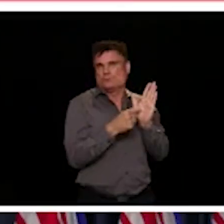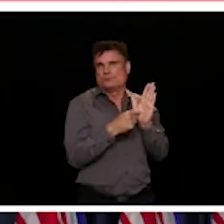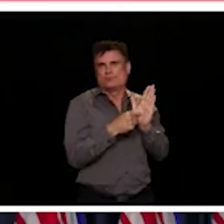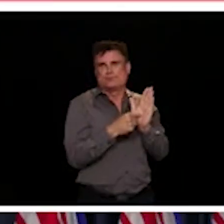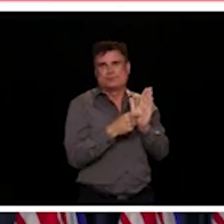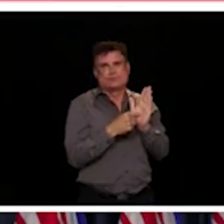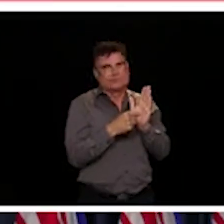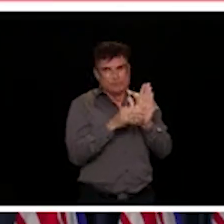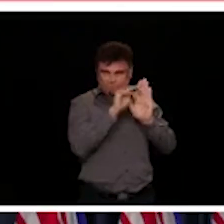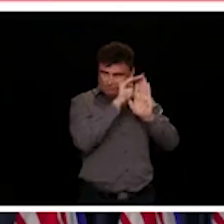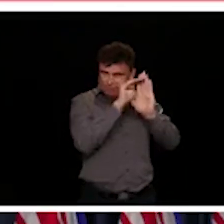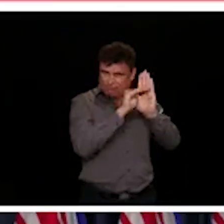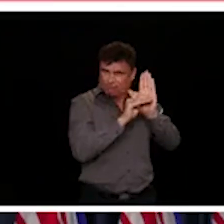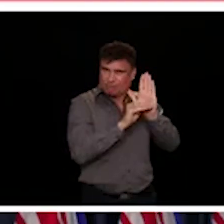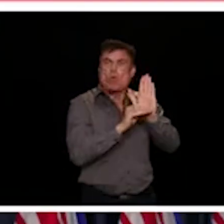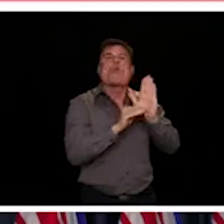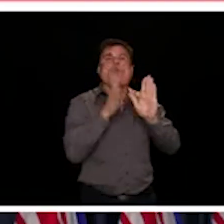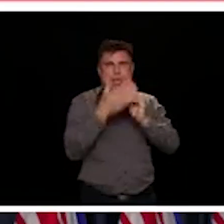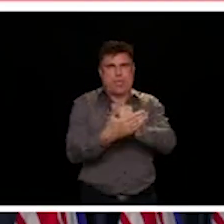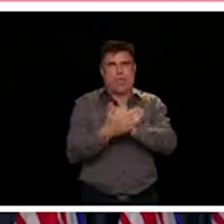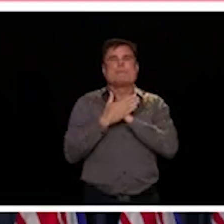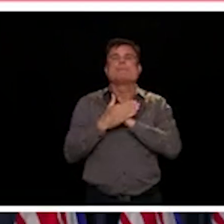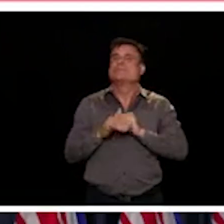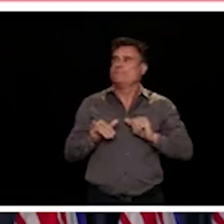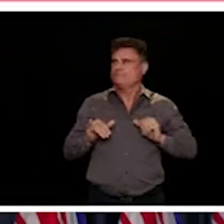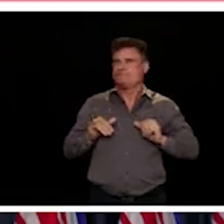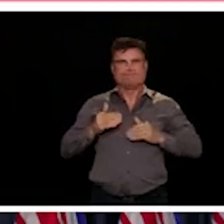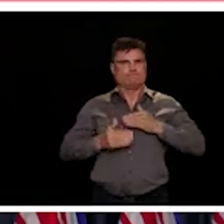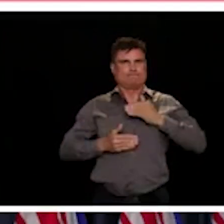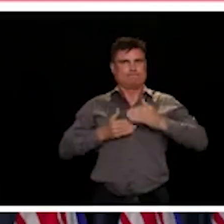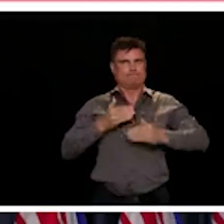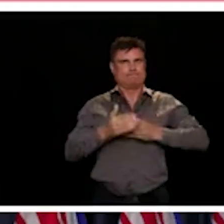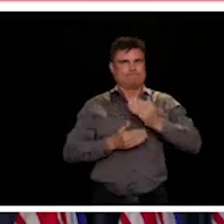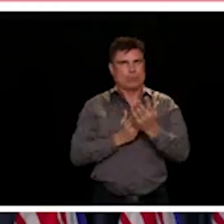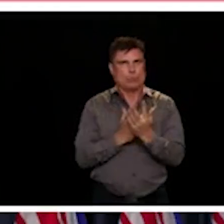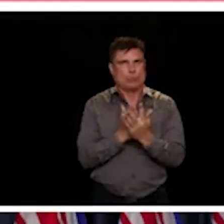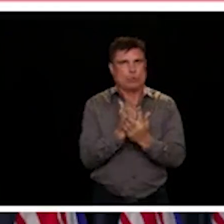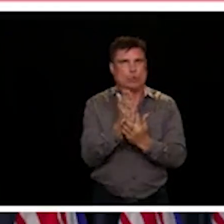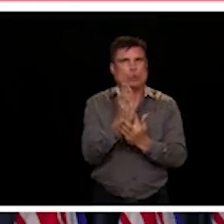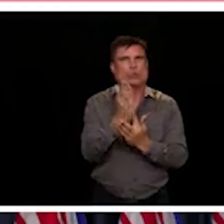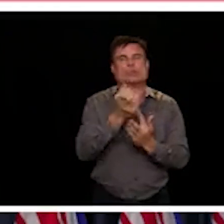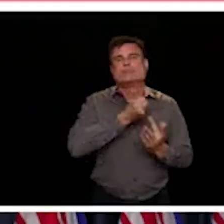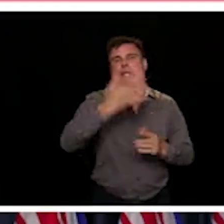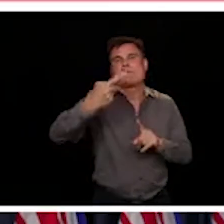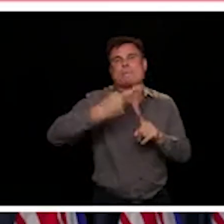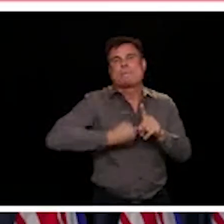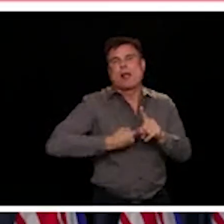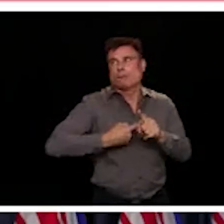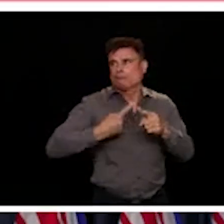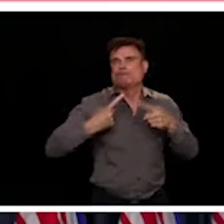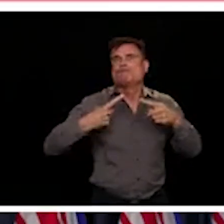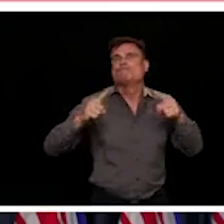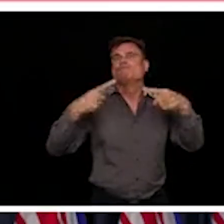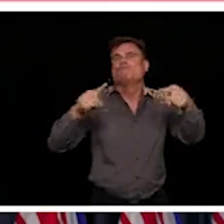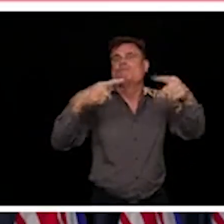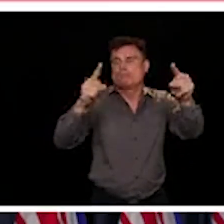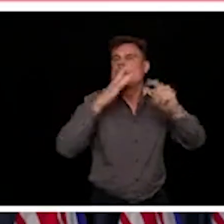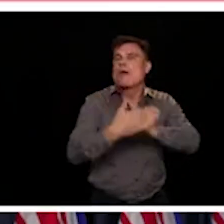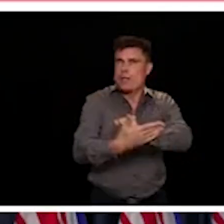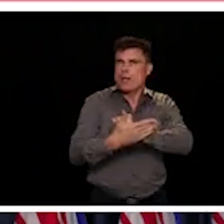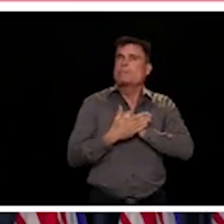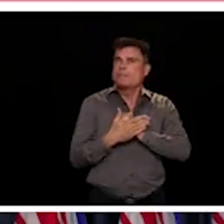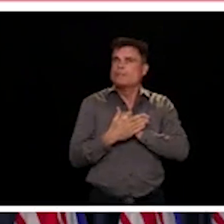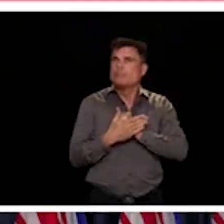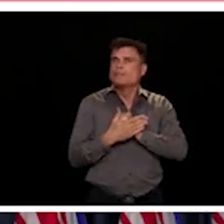pandemic as we open up both our societal connections, our business connections, and our family connections.